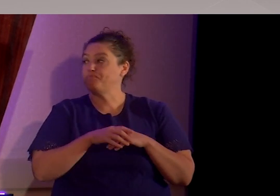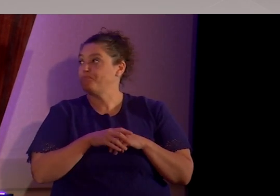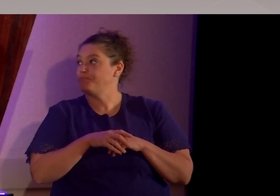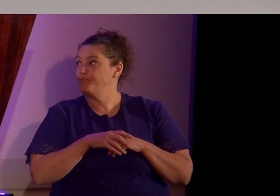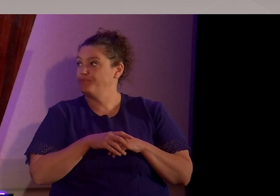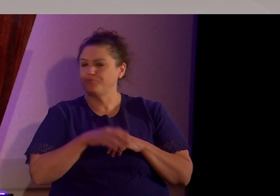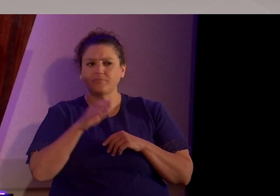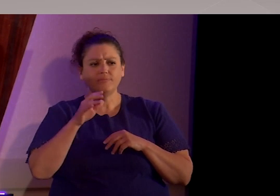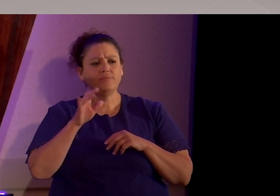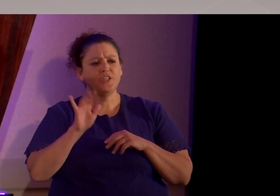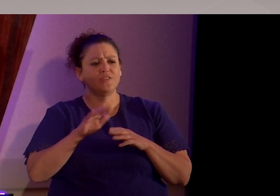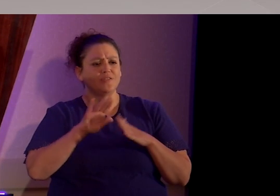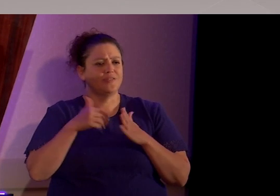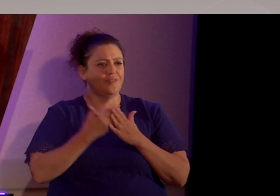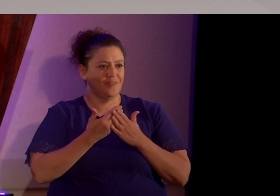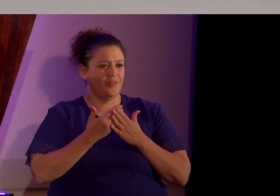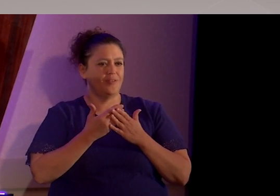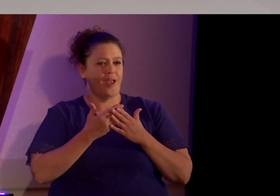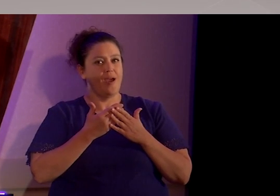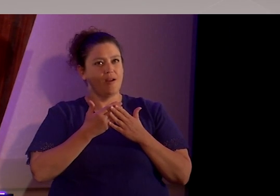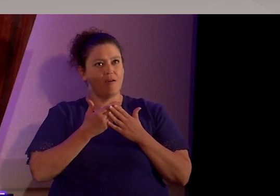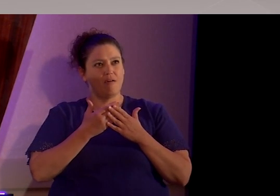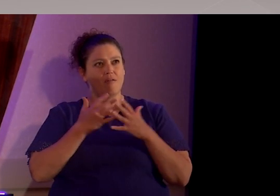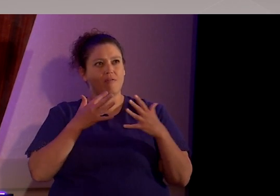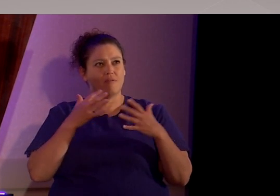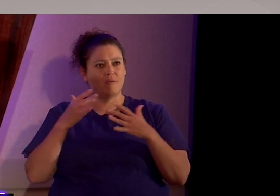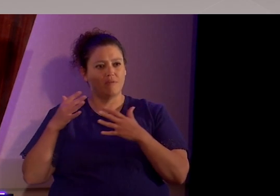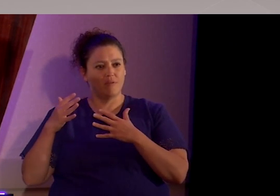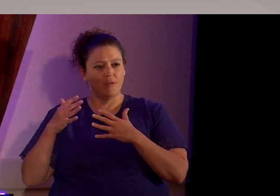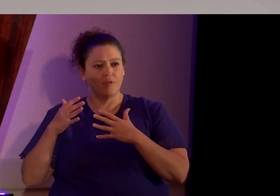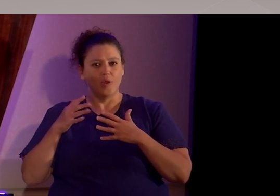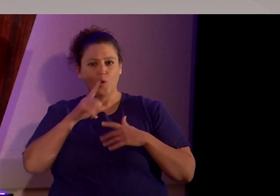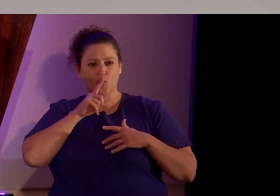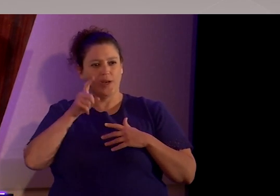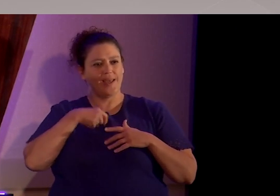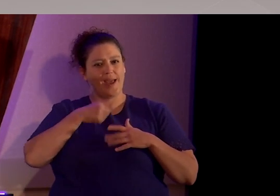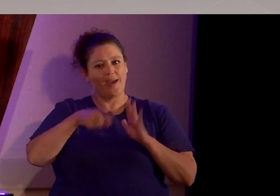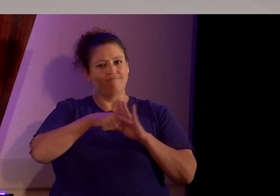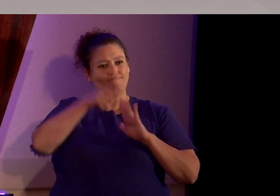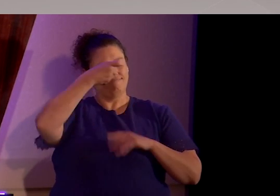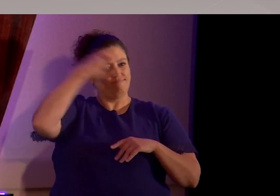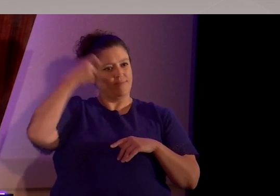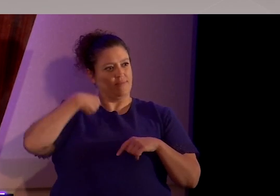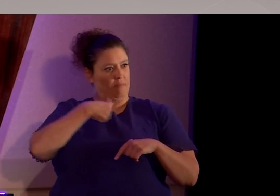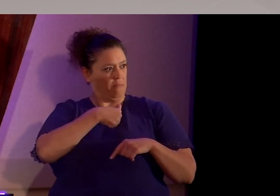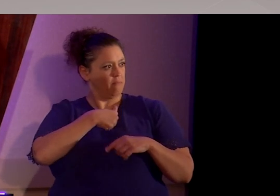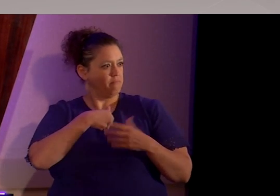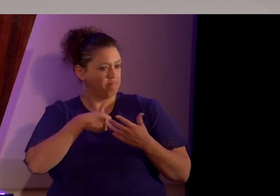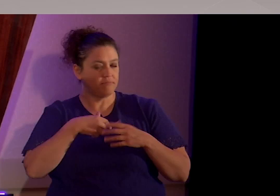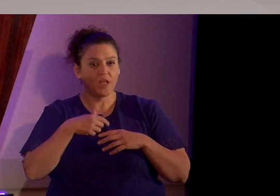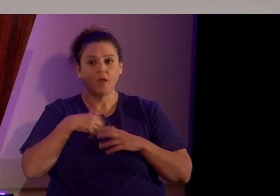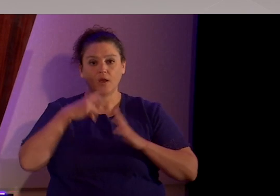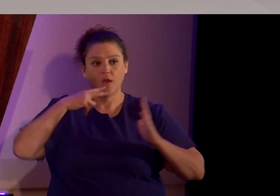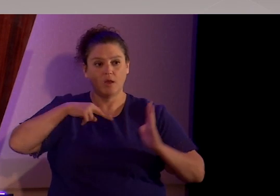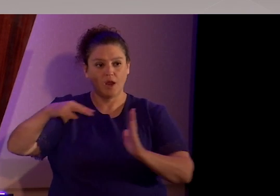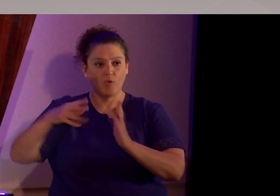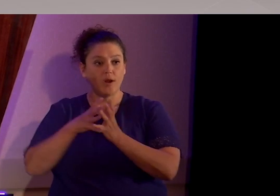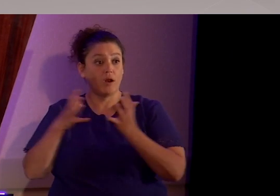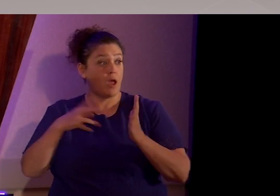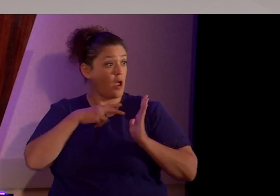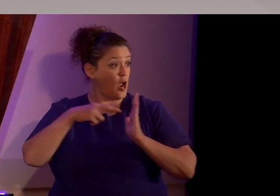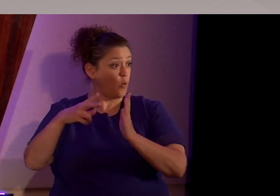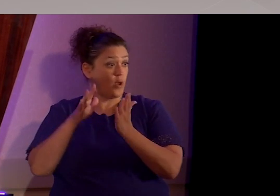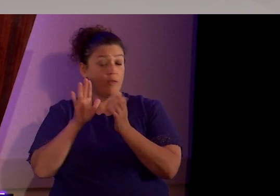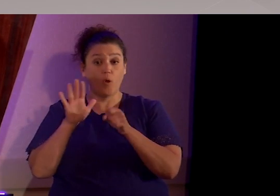that will scar you, really. I also read a lot. You know, I read the entire Bible. I